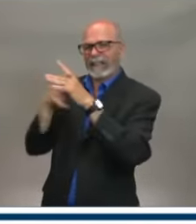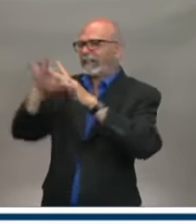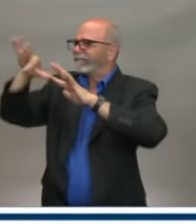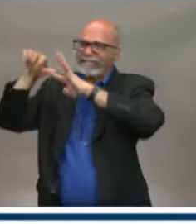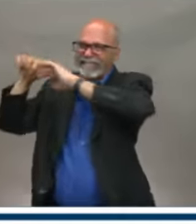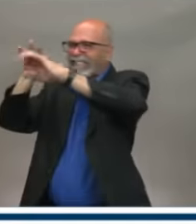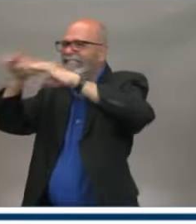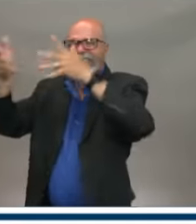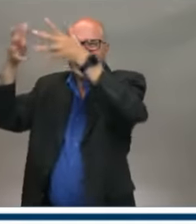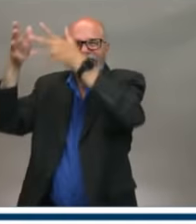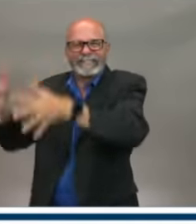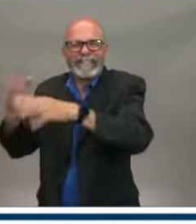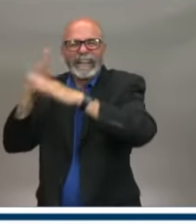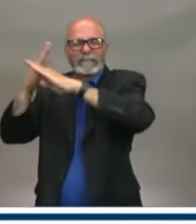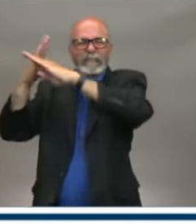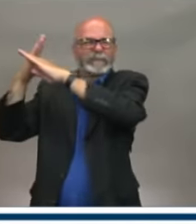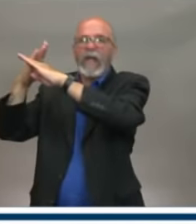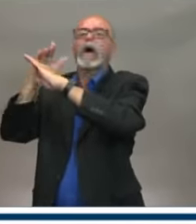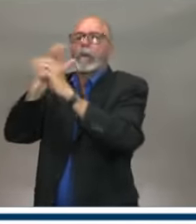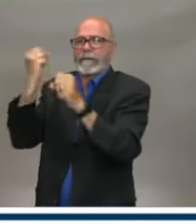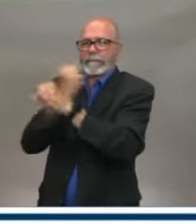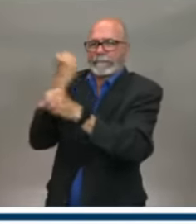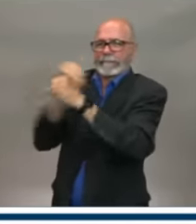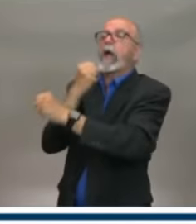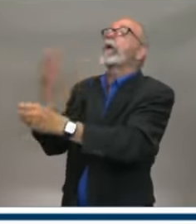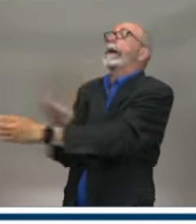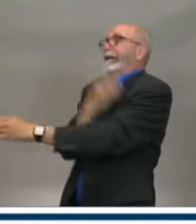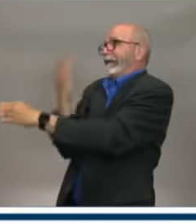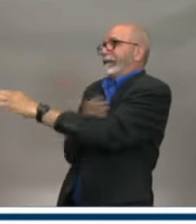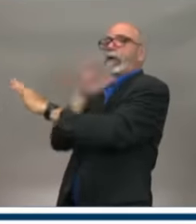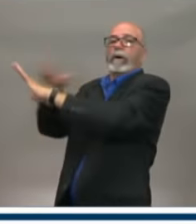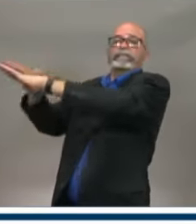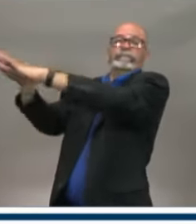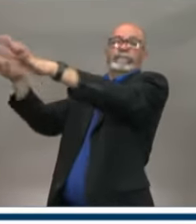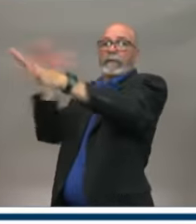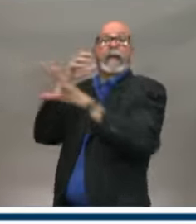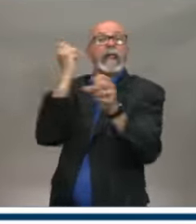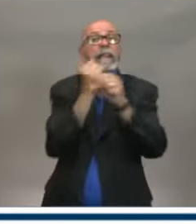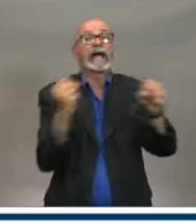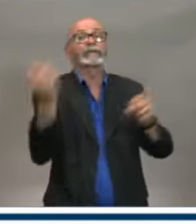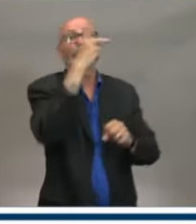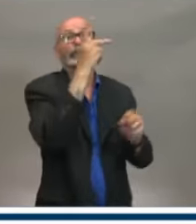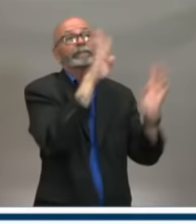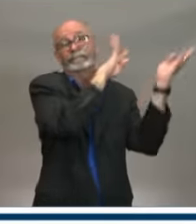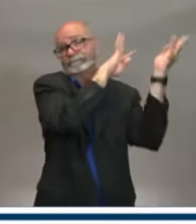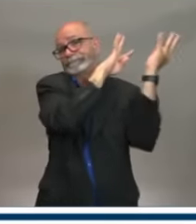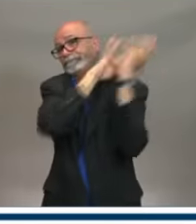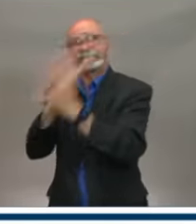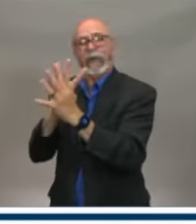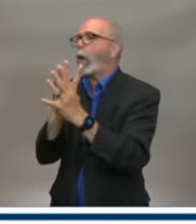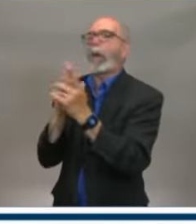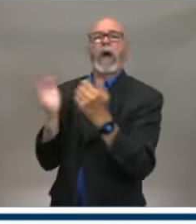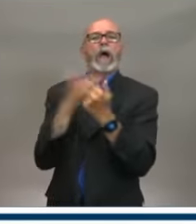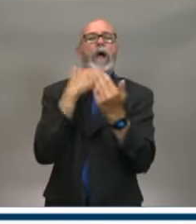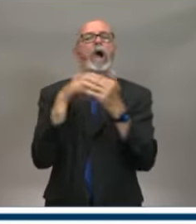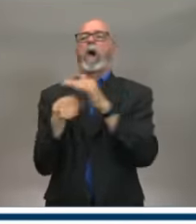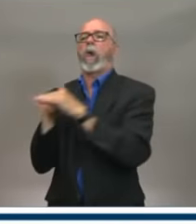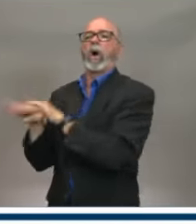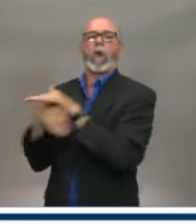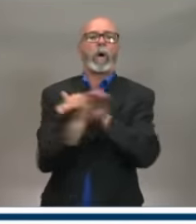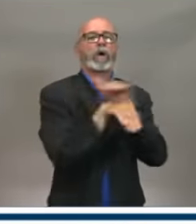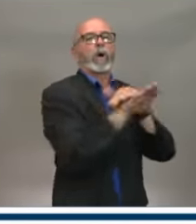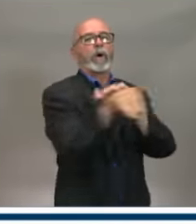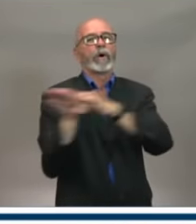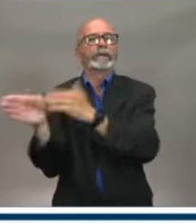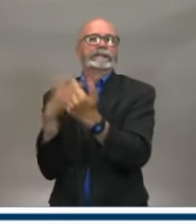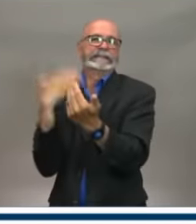improving our waterfronts so that when we hit the tourism season next year, we will be able to build off of that investment